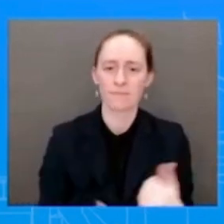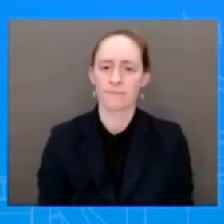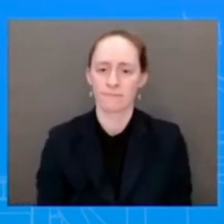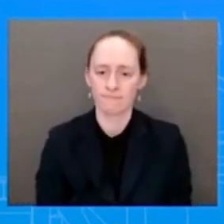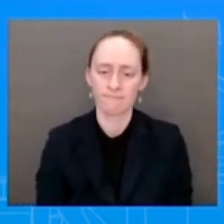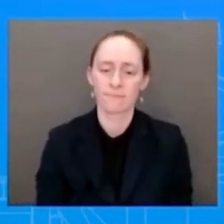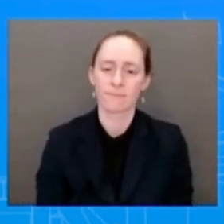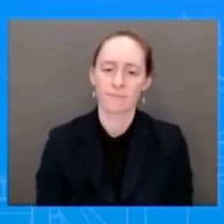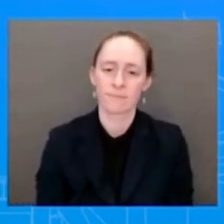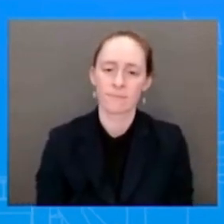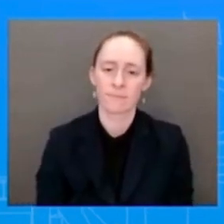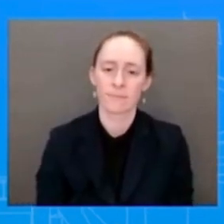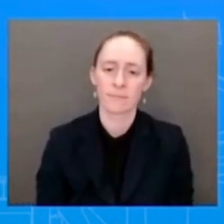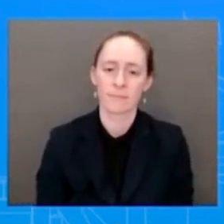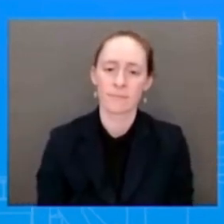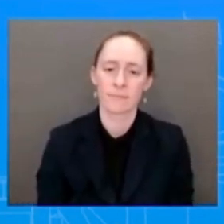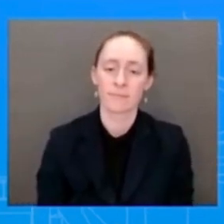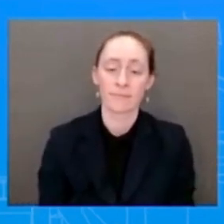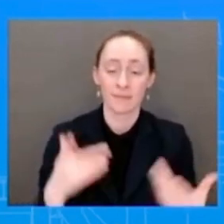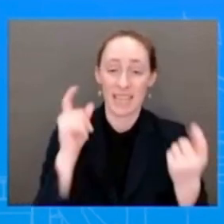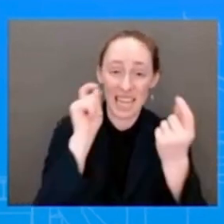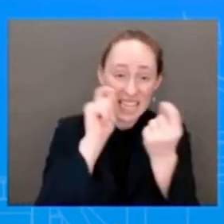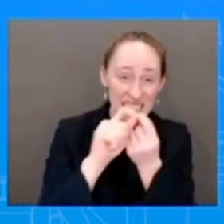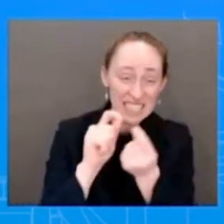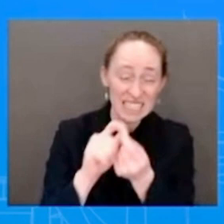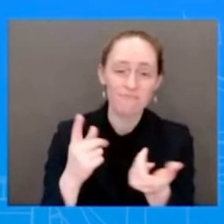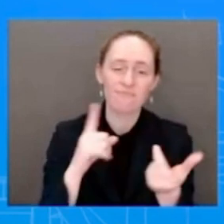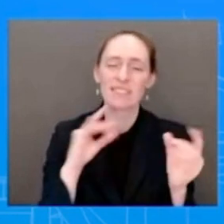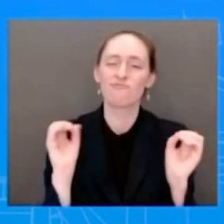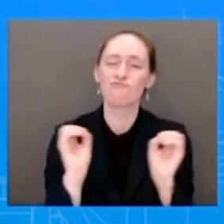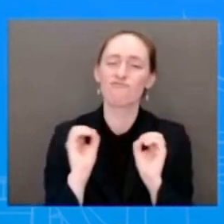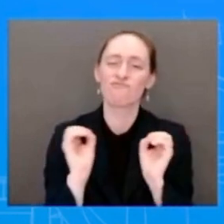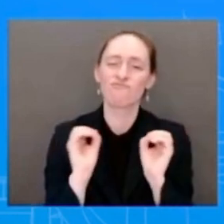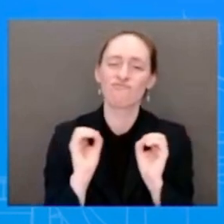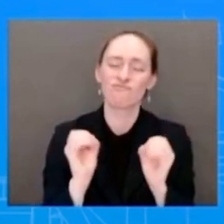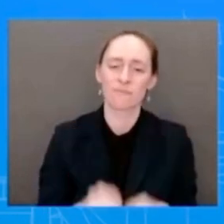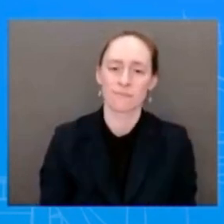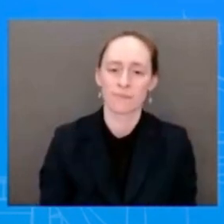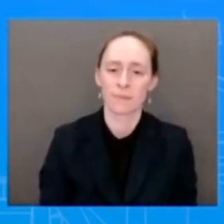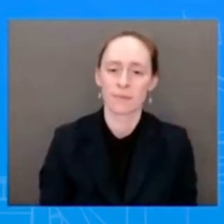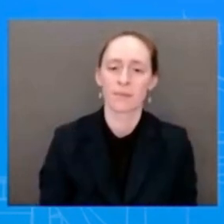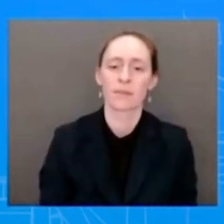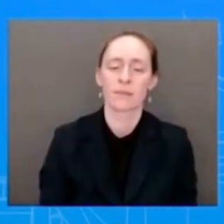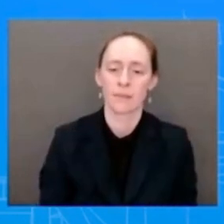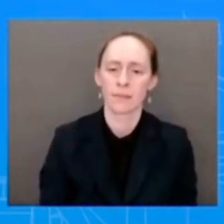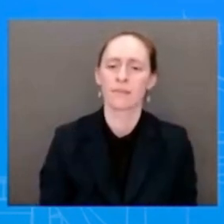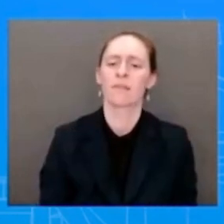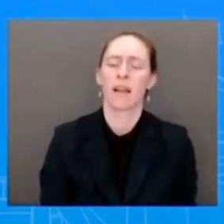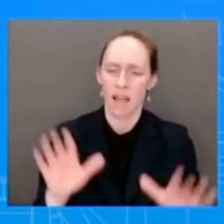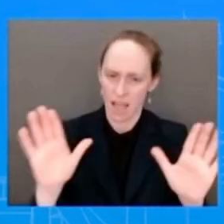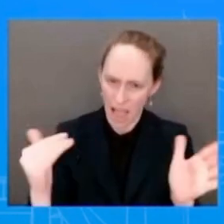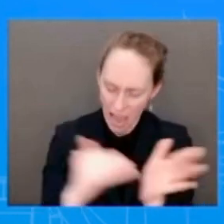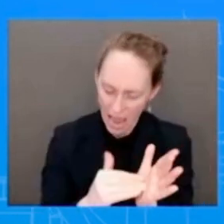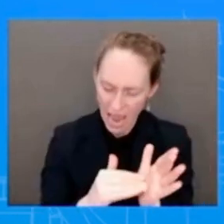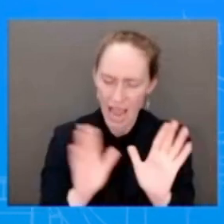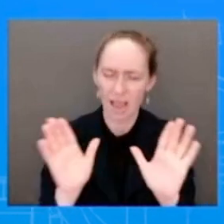to read out. And, again, we are going to stand by the Ukrainian people for as long as it takes.